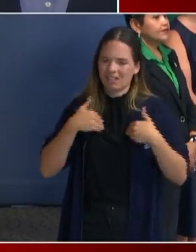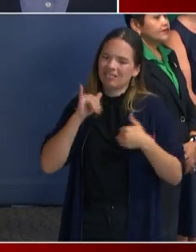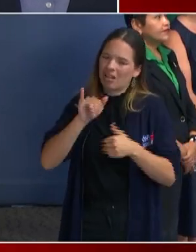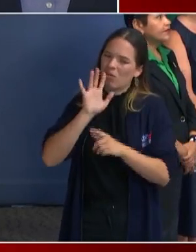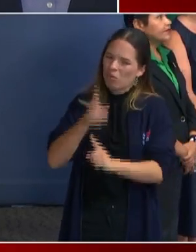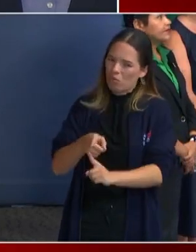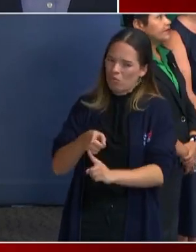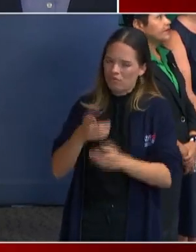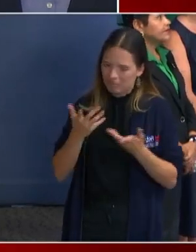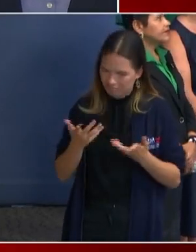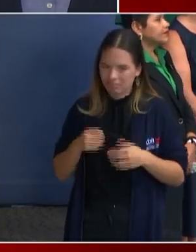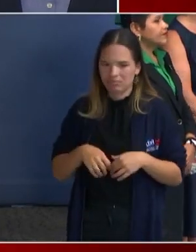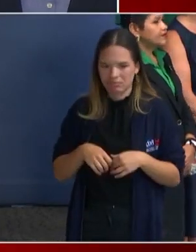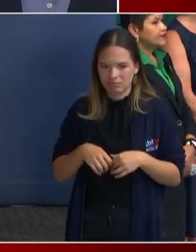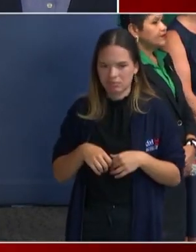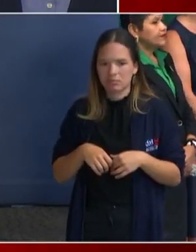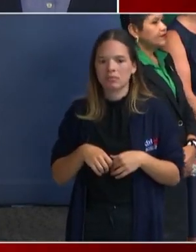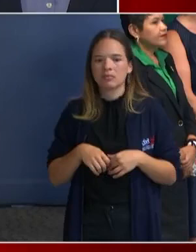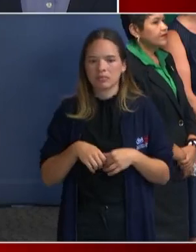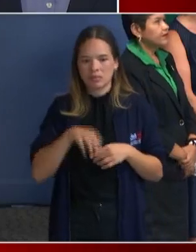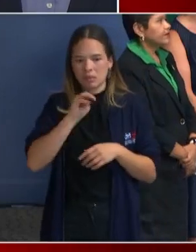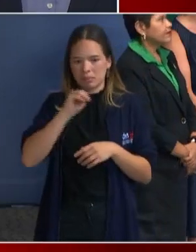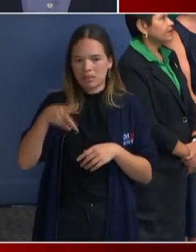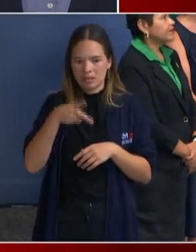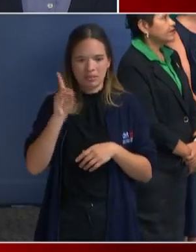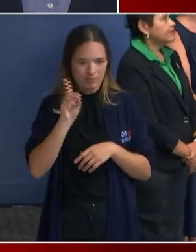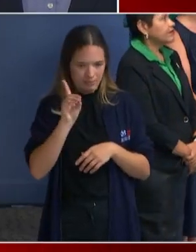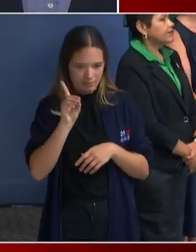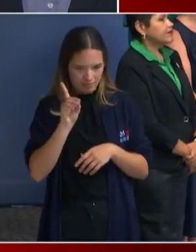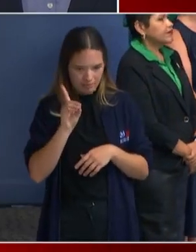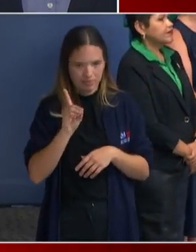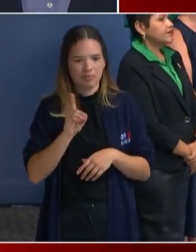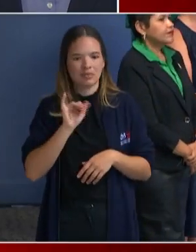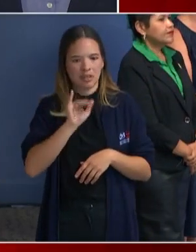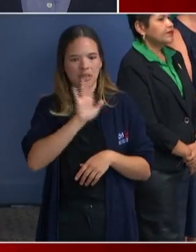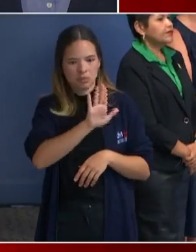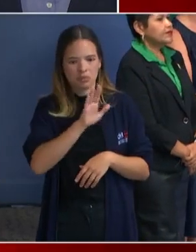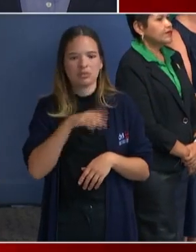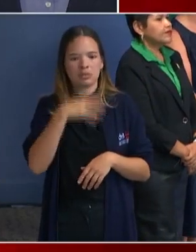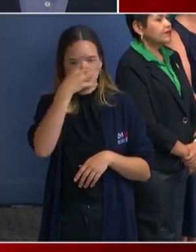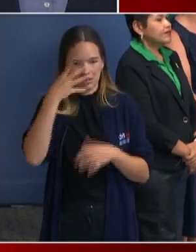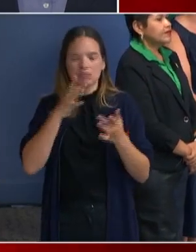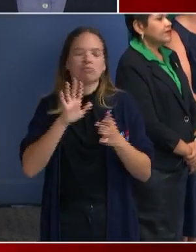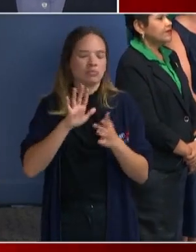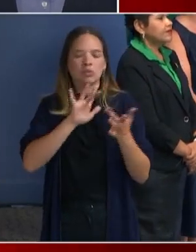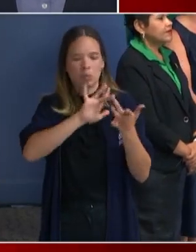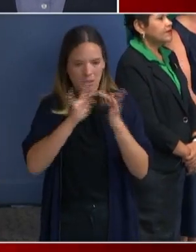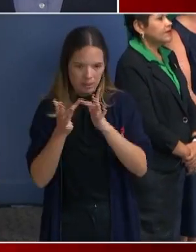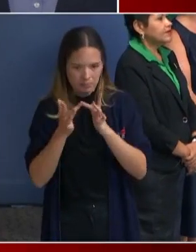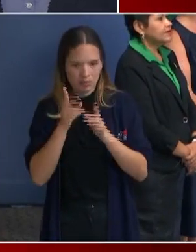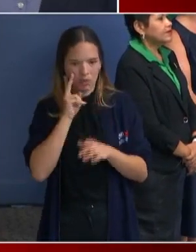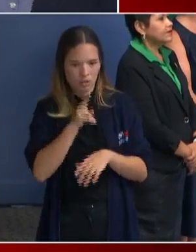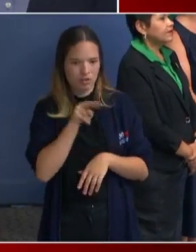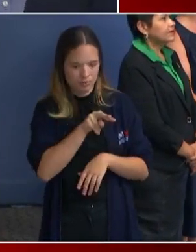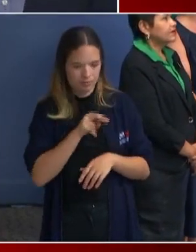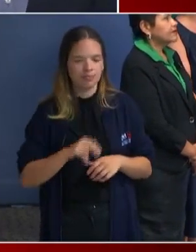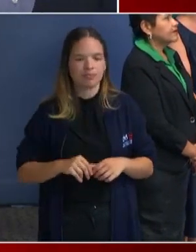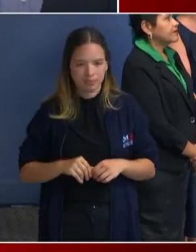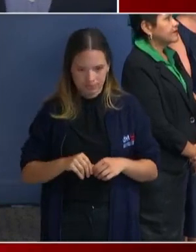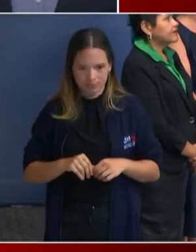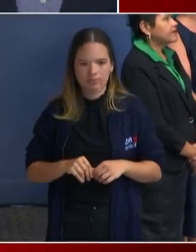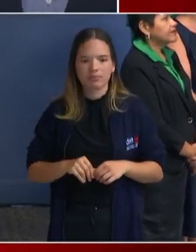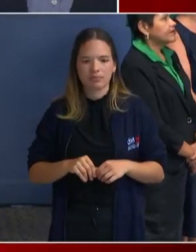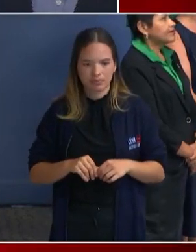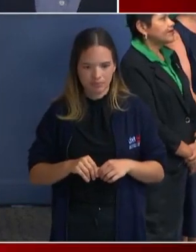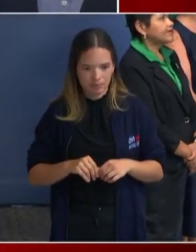MPD's website and they have the full pamphlet on there of what the curfew is, what they do to enforce it. But really the bottom line is the police officers will